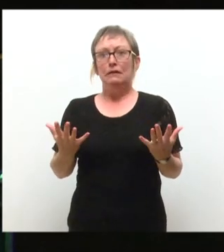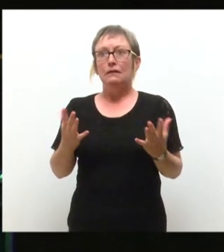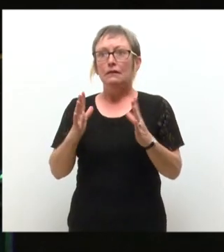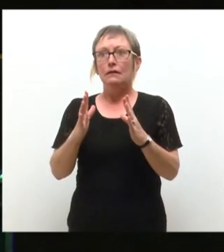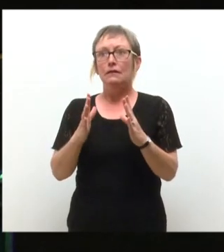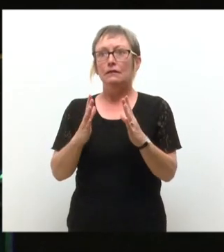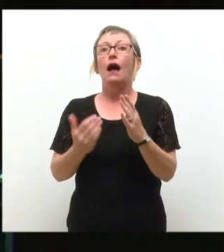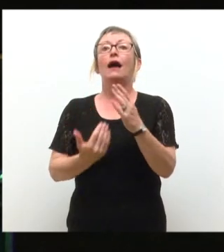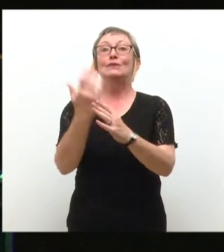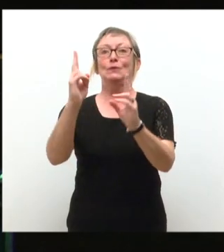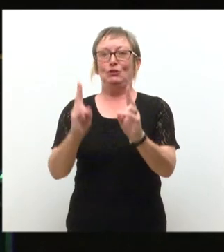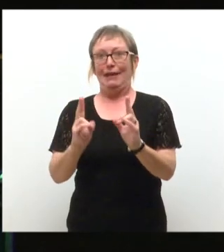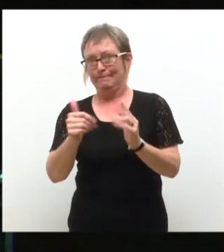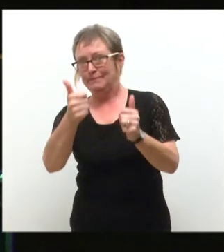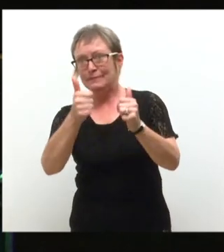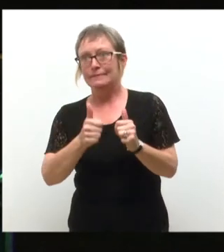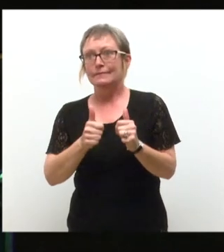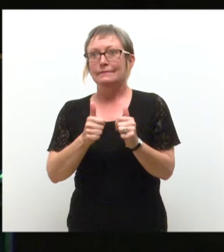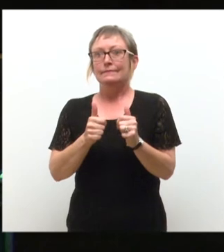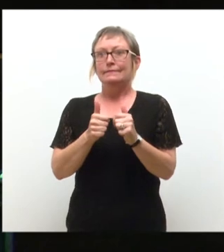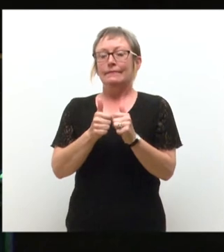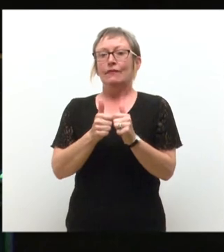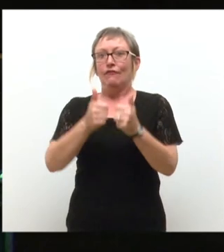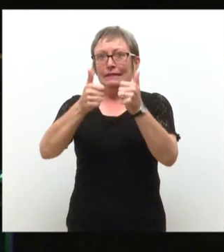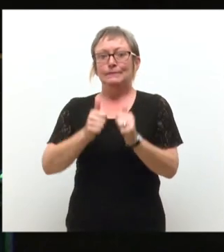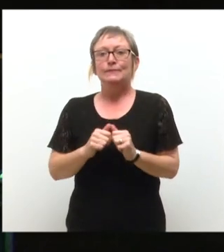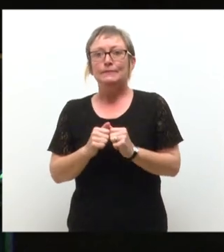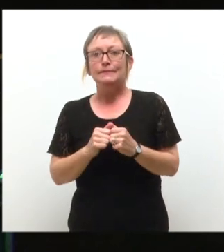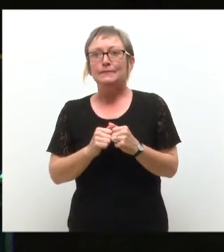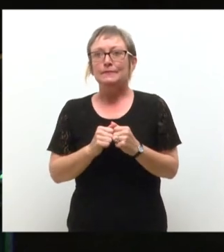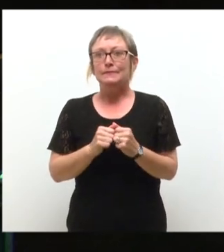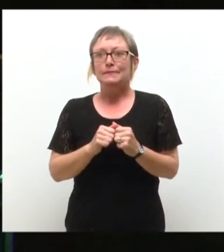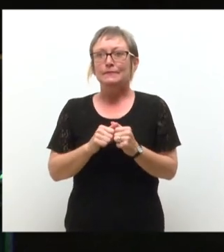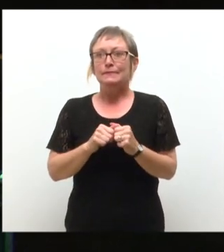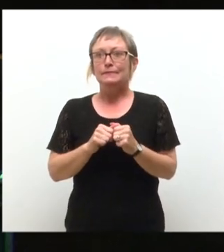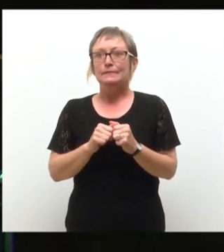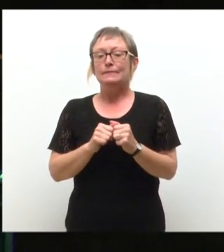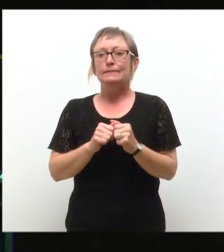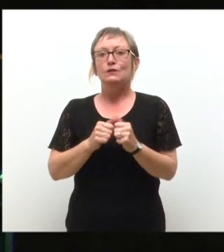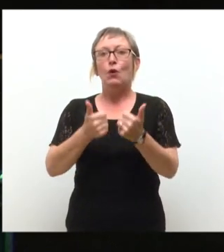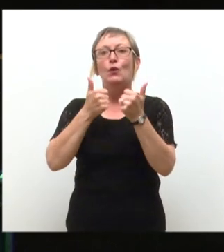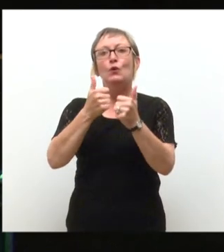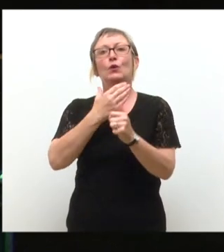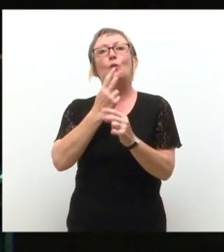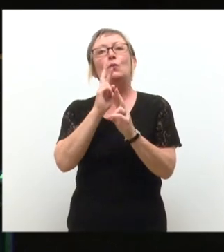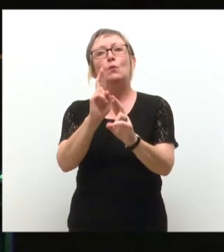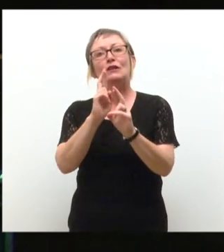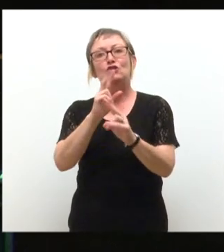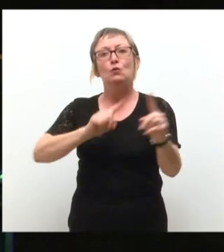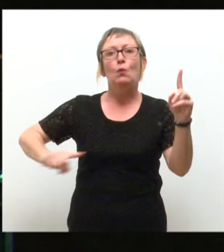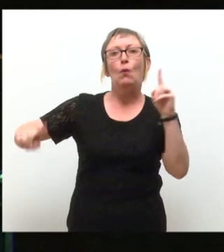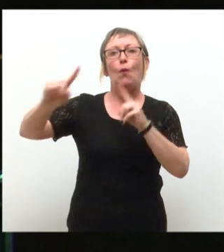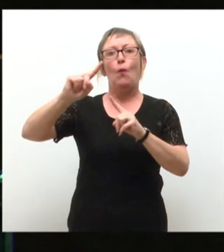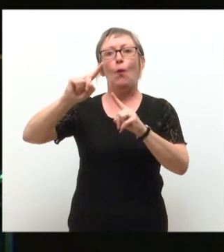I've got a new one. It's a bit overawing, but never mind. My very good wishes to all the